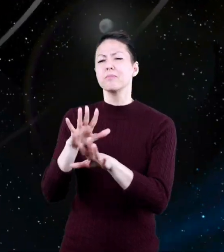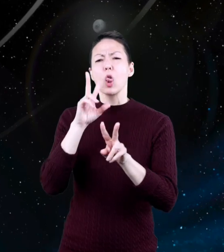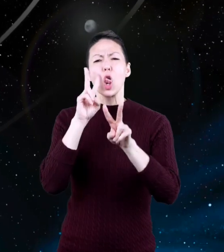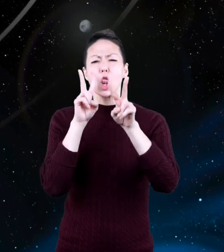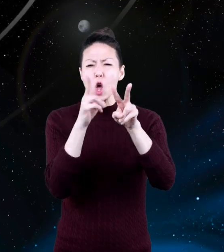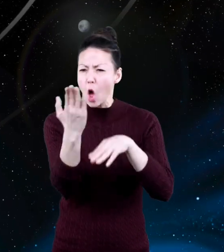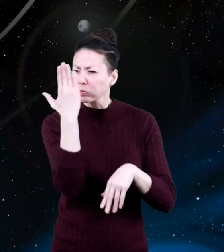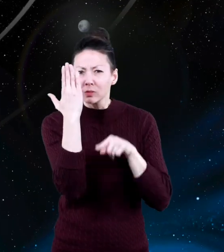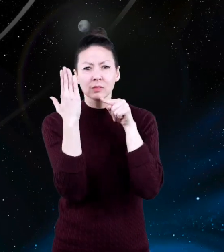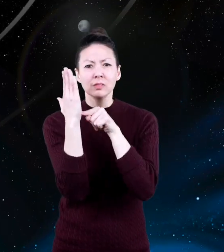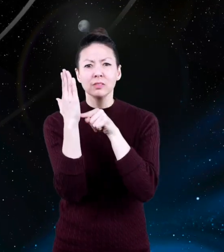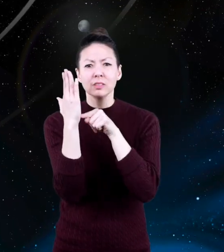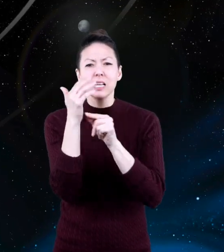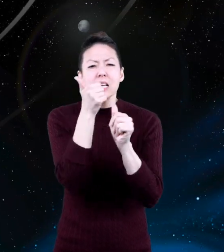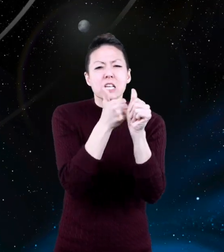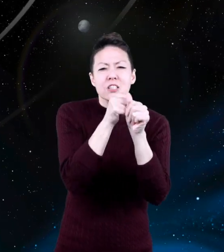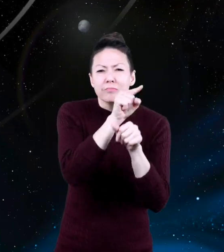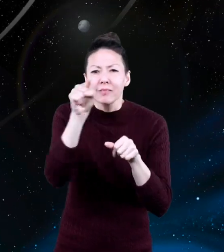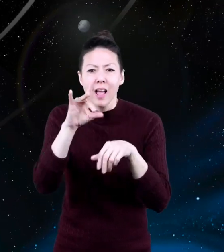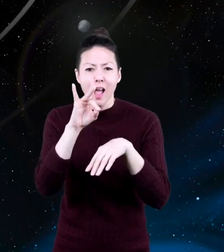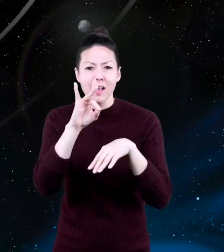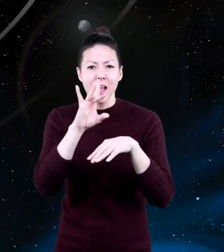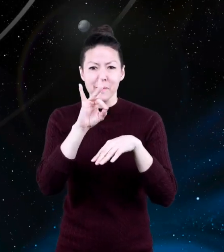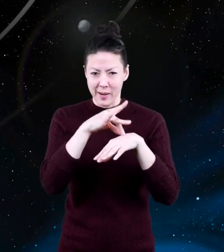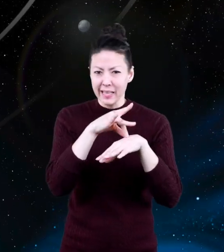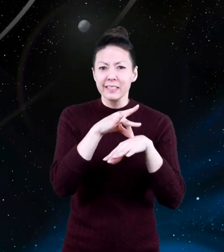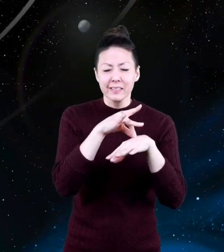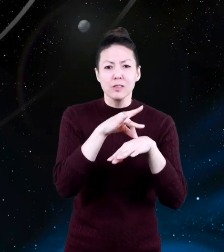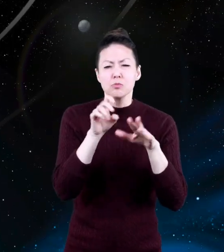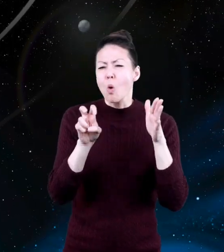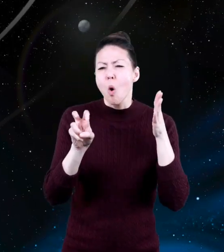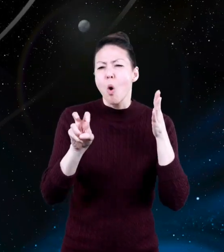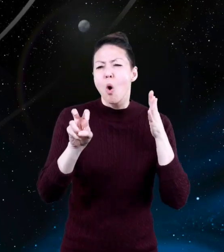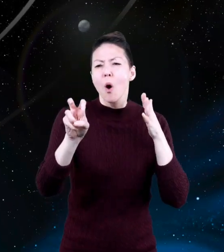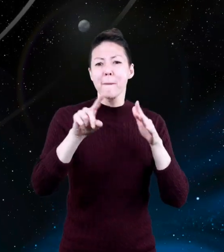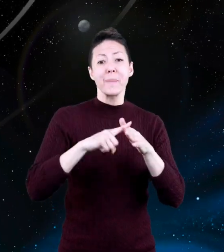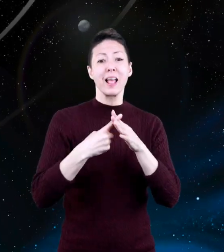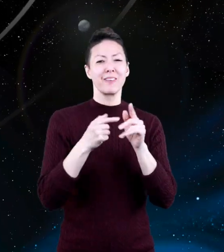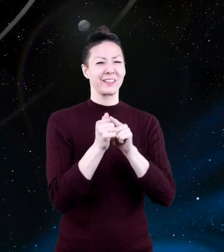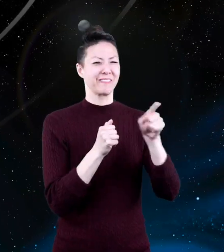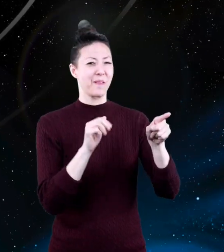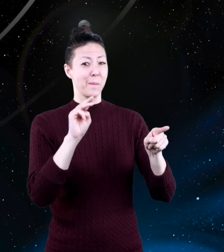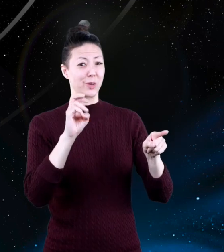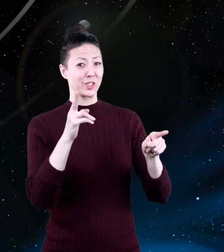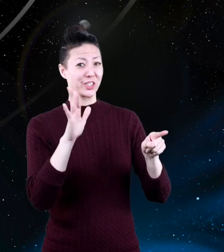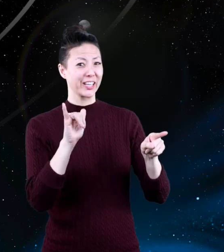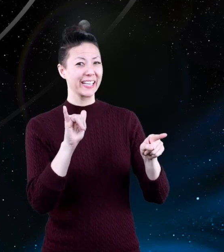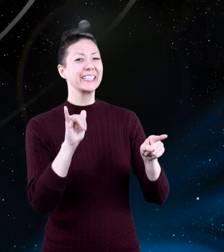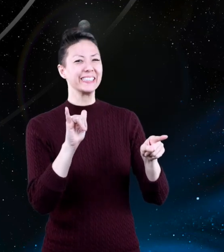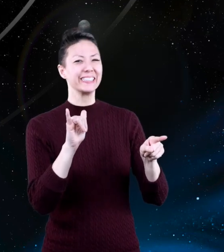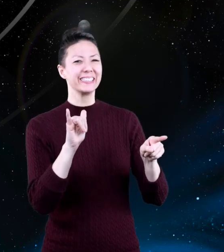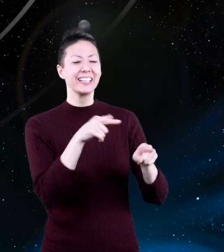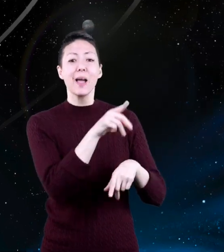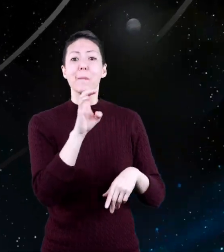Let's take a closer look at each of our eight planets. Our journey begins with Mercury.